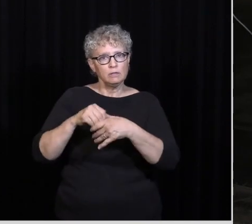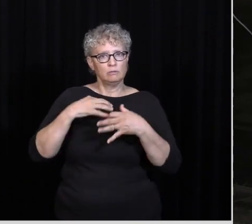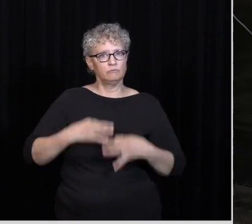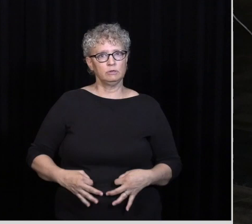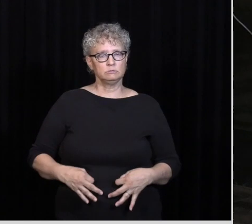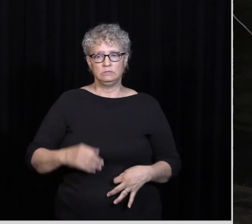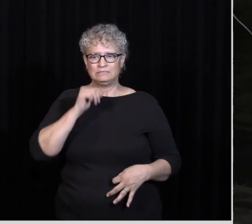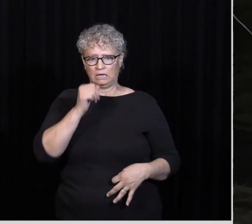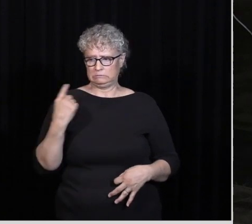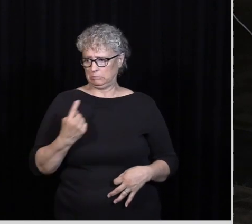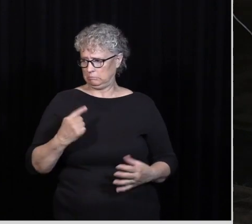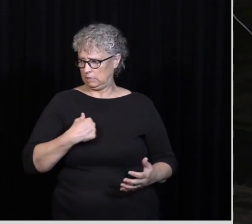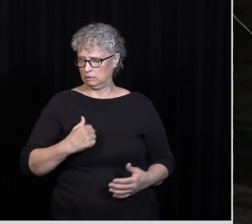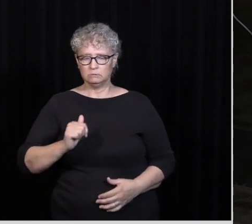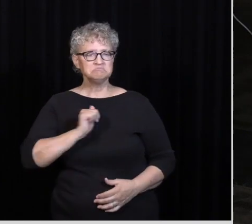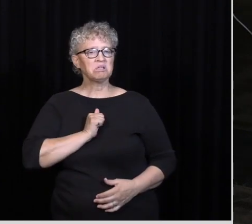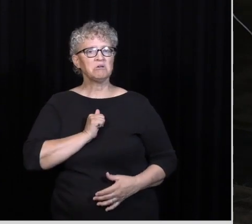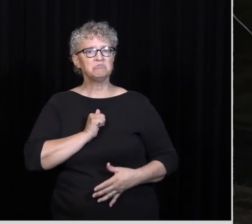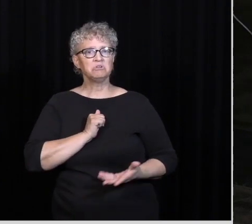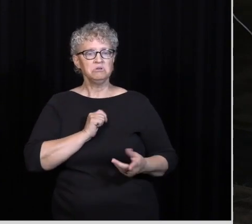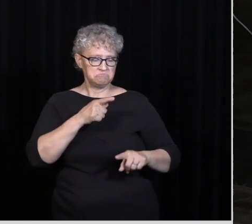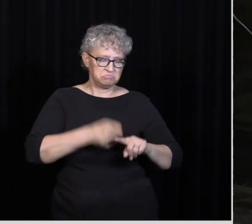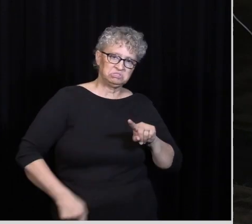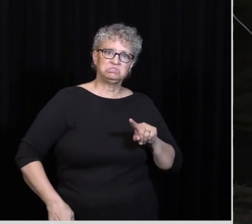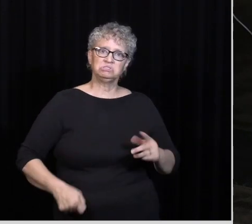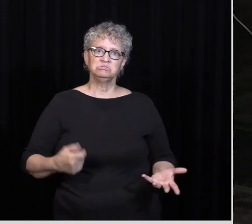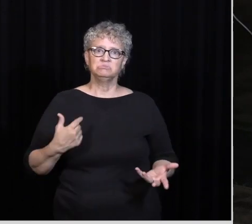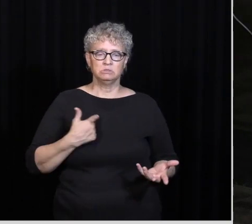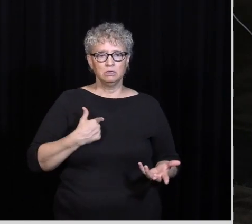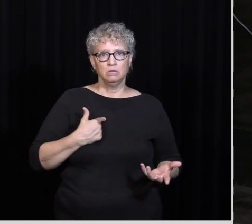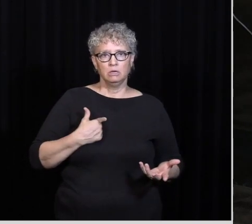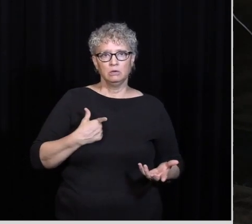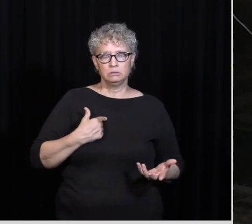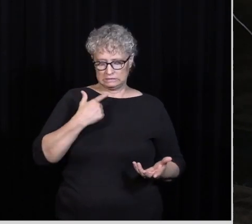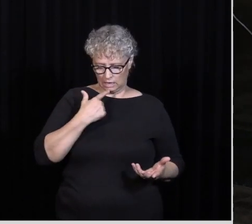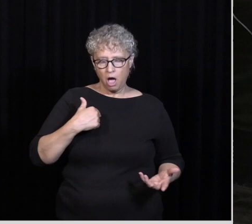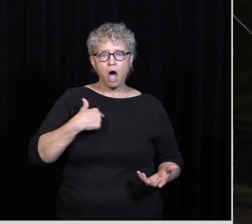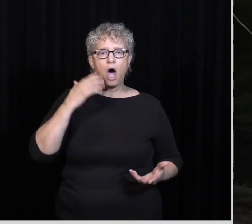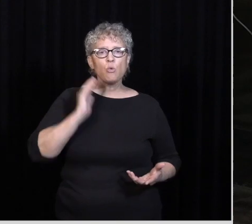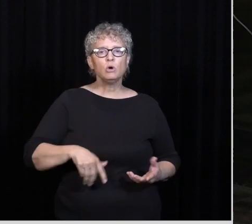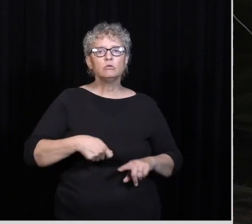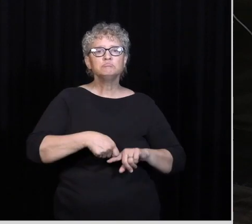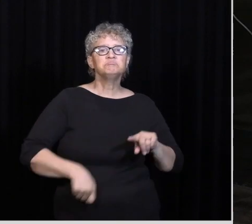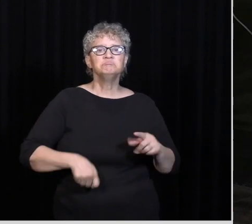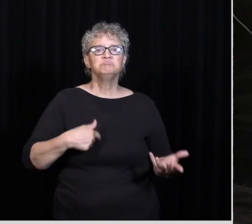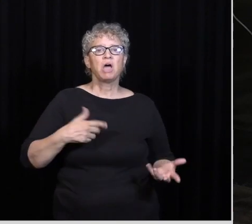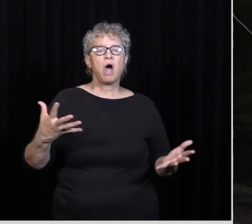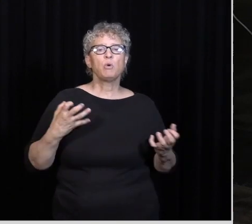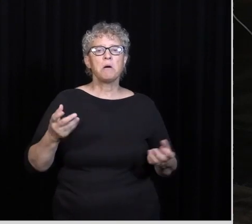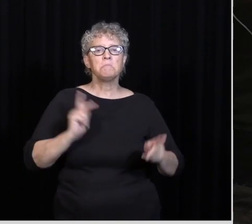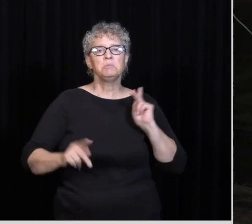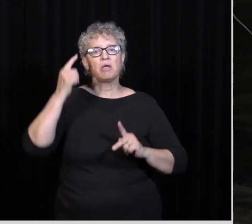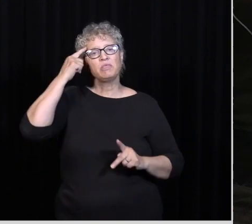self mutilator Somebody who's like You know what I'm going to do I'm going to cut my flesh Just so people think I'm holy